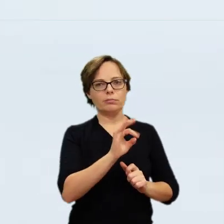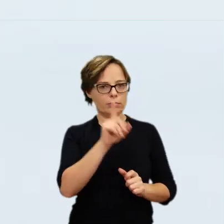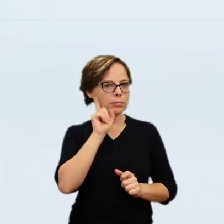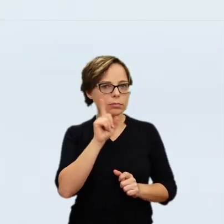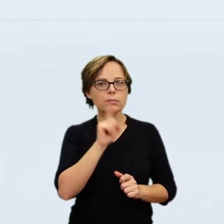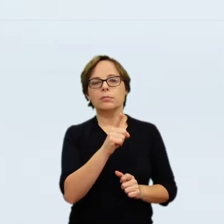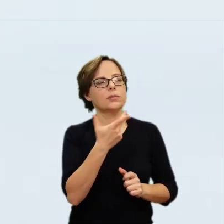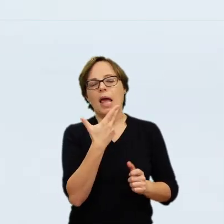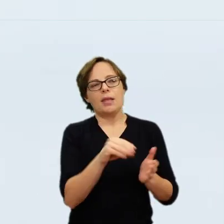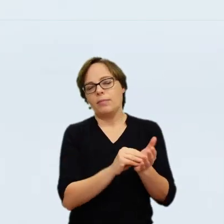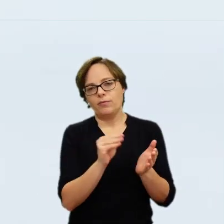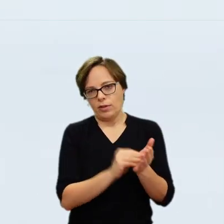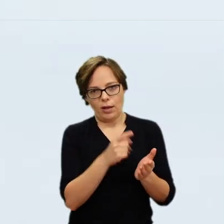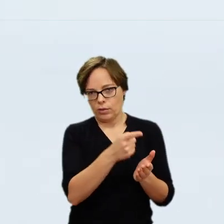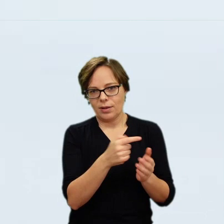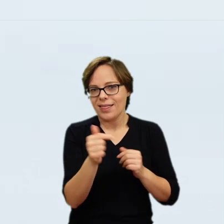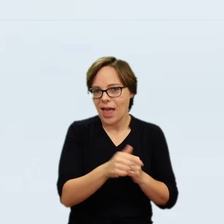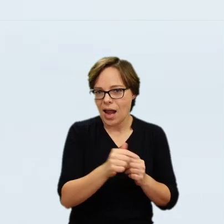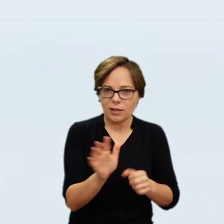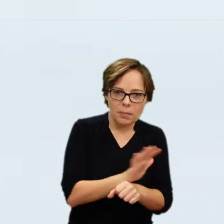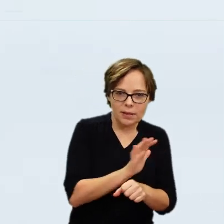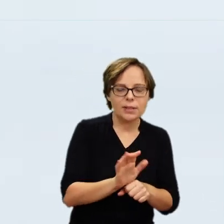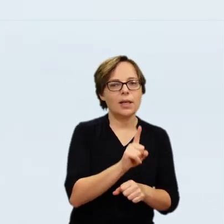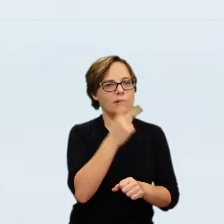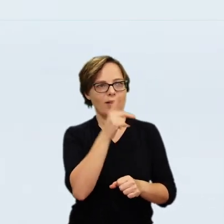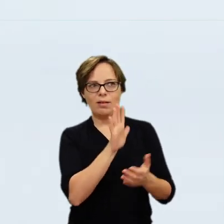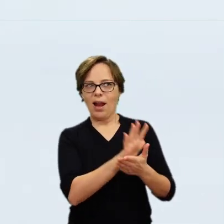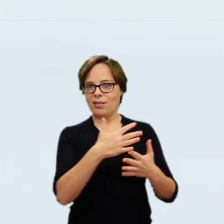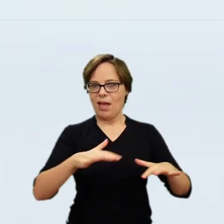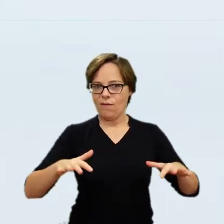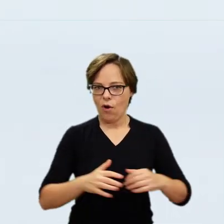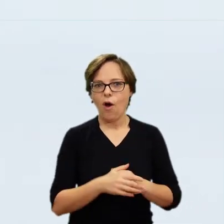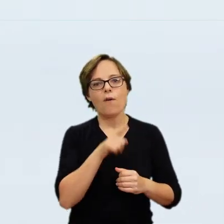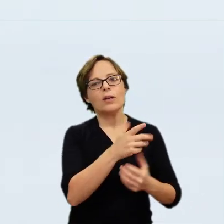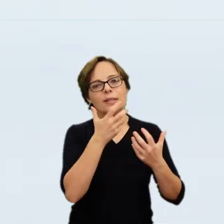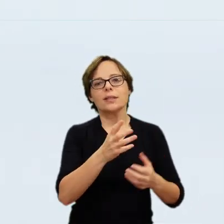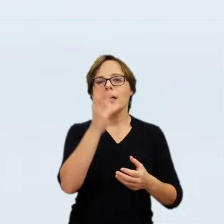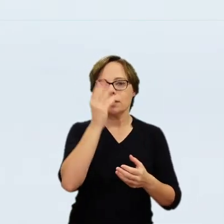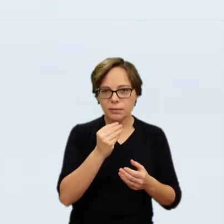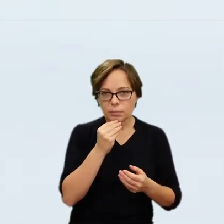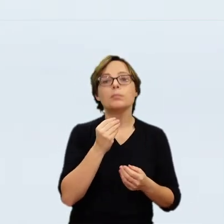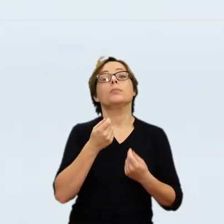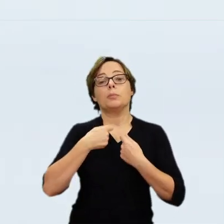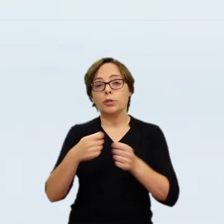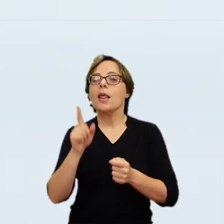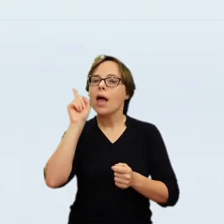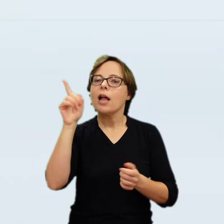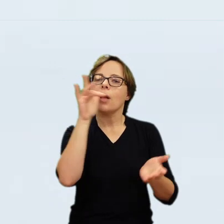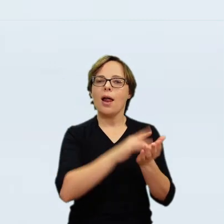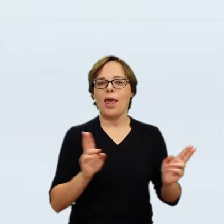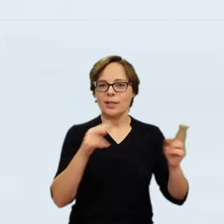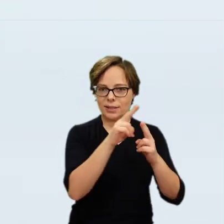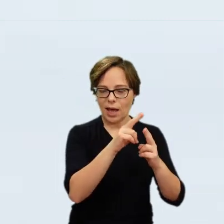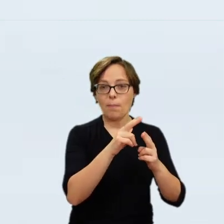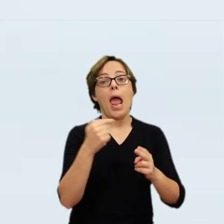lists the painting as being in the great hall of the house. While Rembrandt's painting remained at Gików through most of the